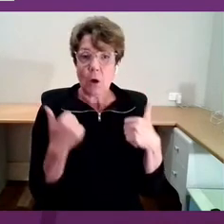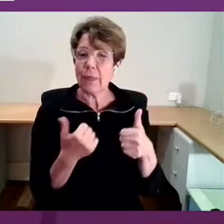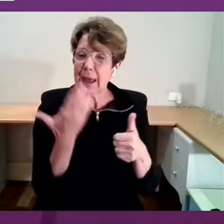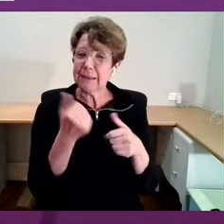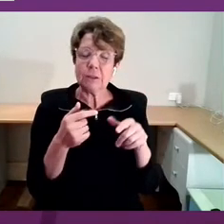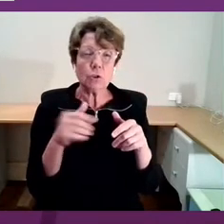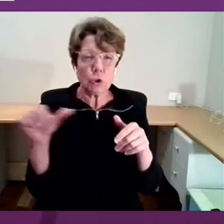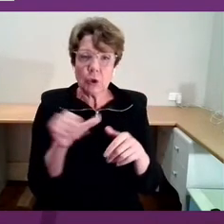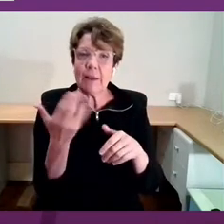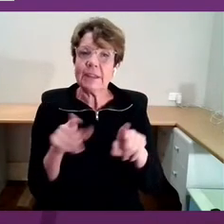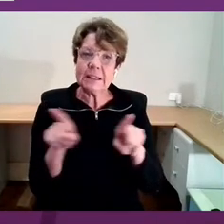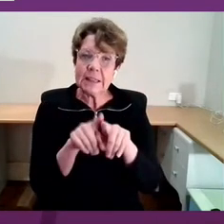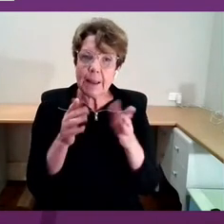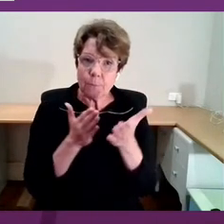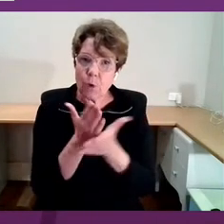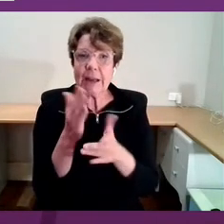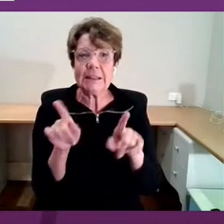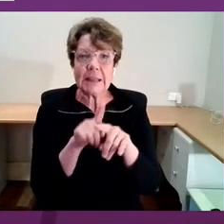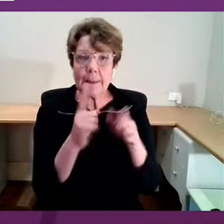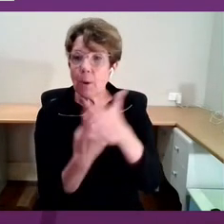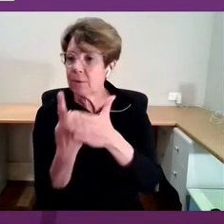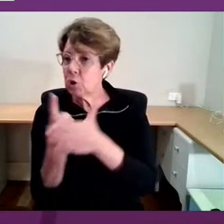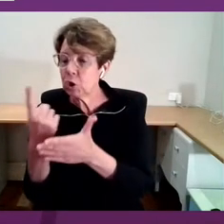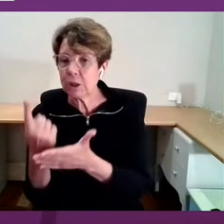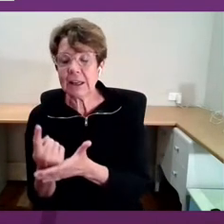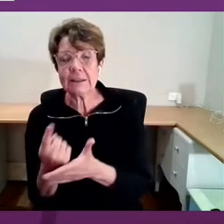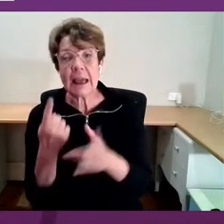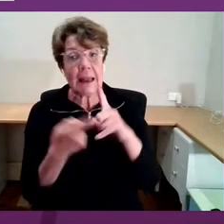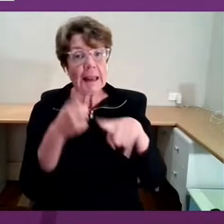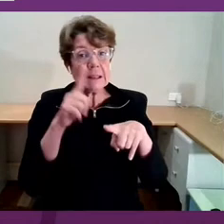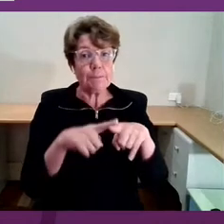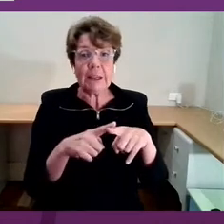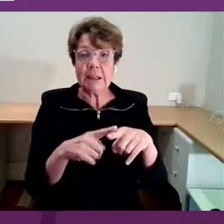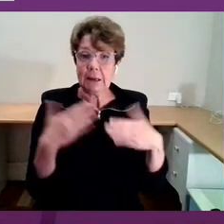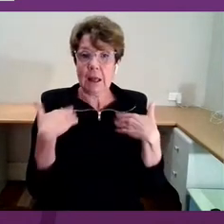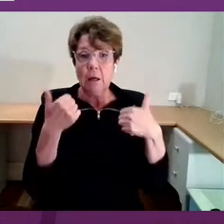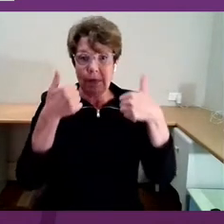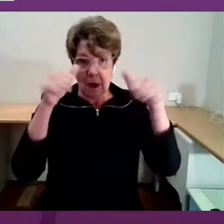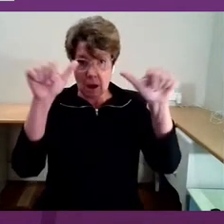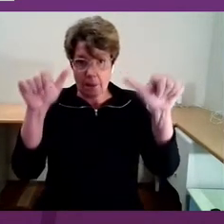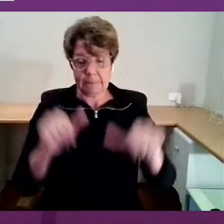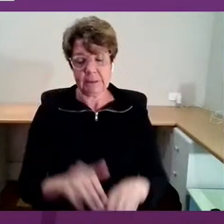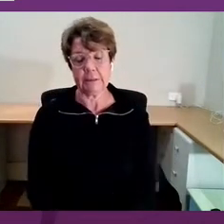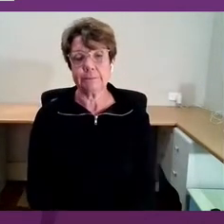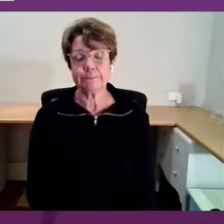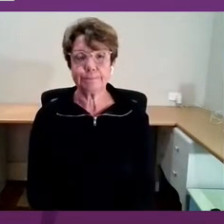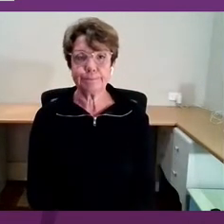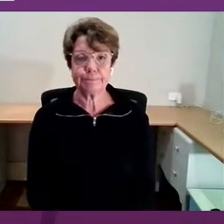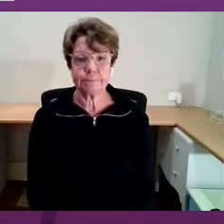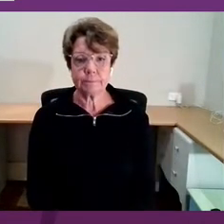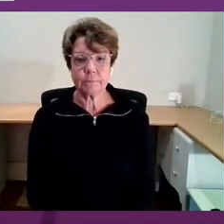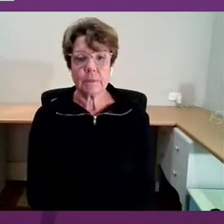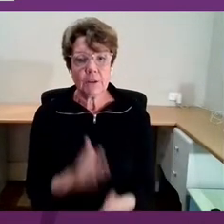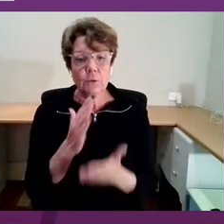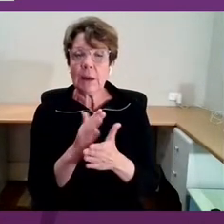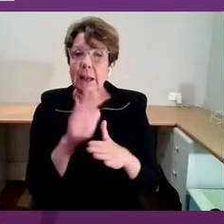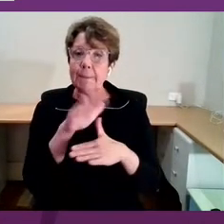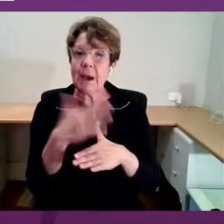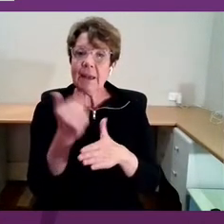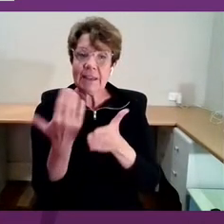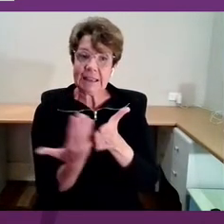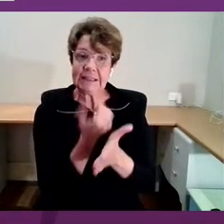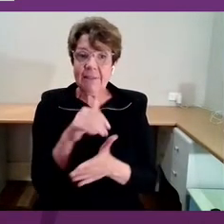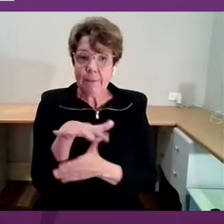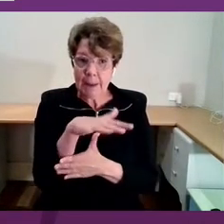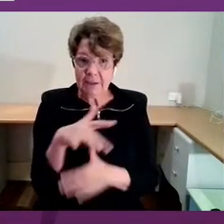opportunities, and perhaps even expected health outcomes. It's very much about having a safe place to live, a place to